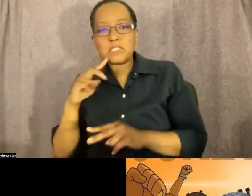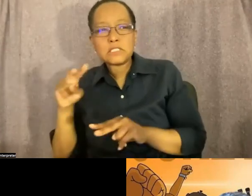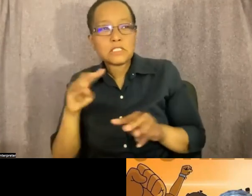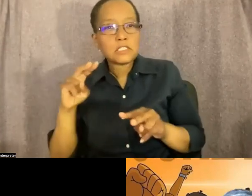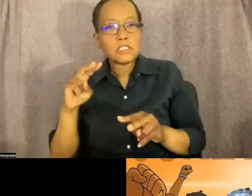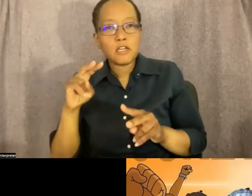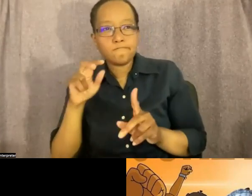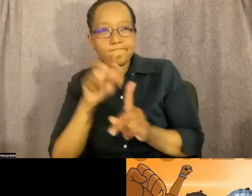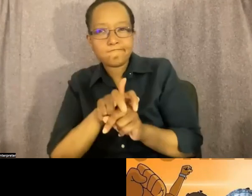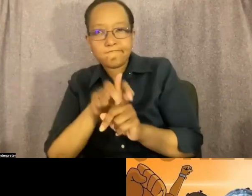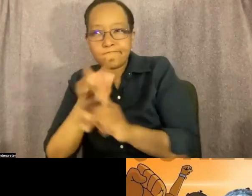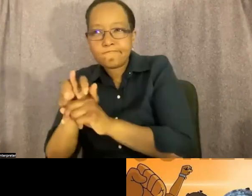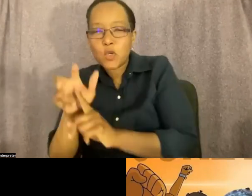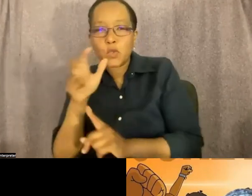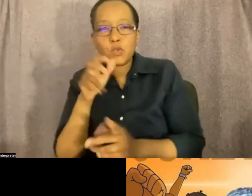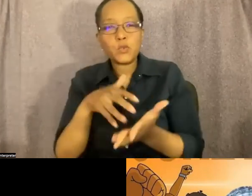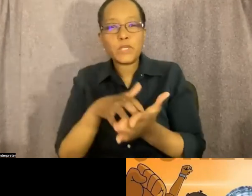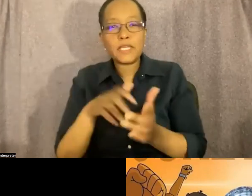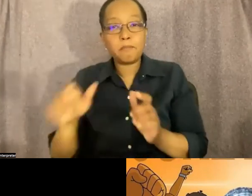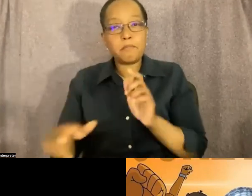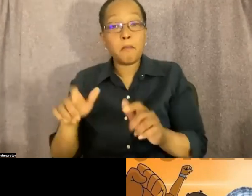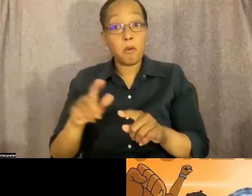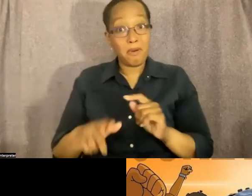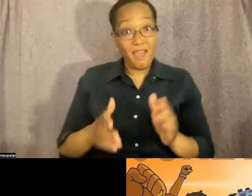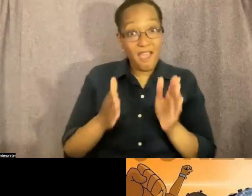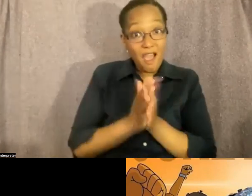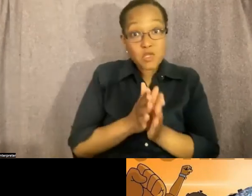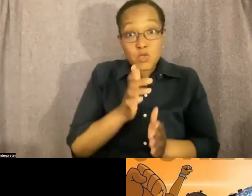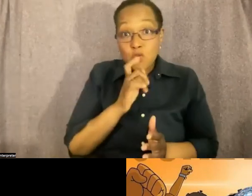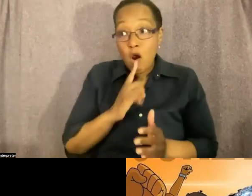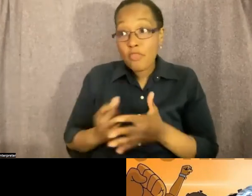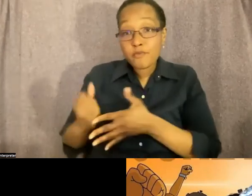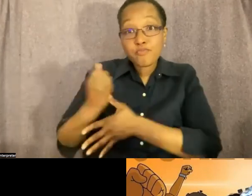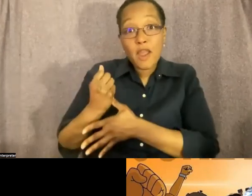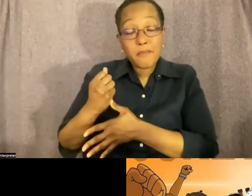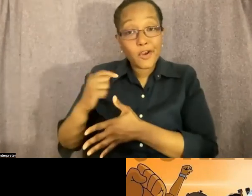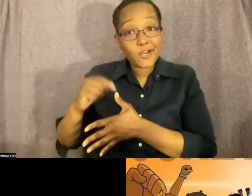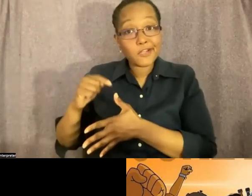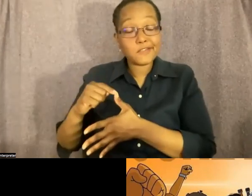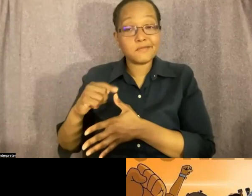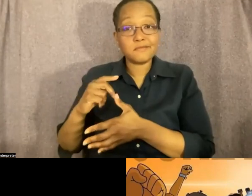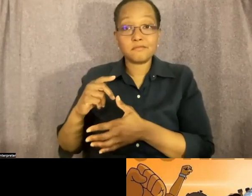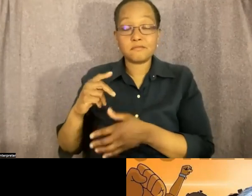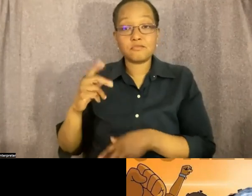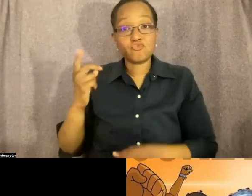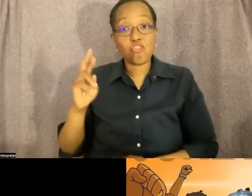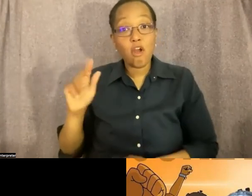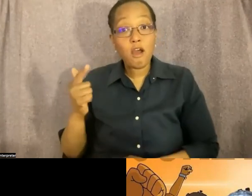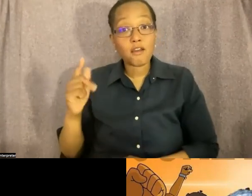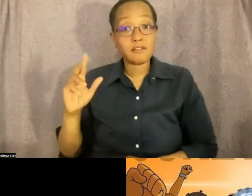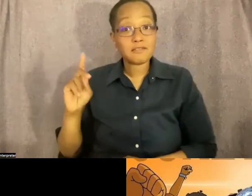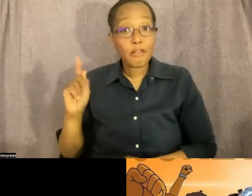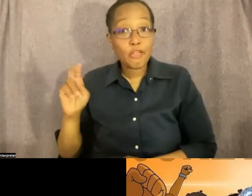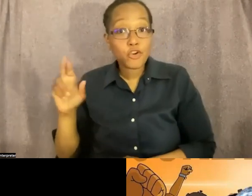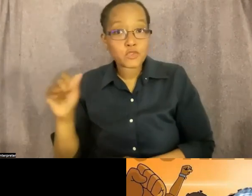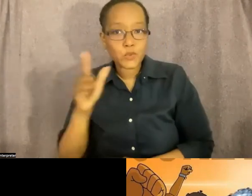I asked them a question, I said, but who are the primary drug dealers? And I got that from Pete White from LA